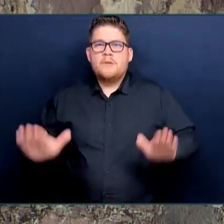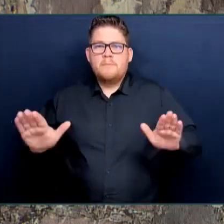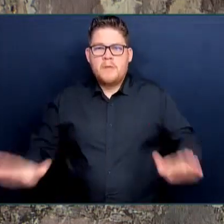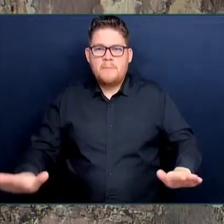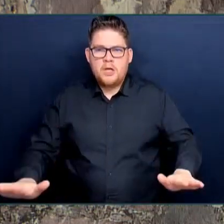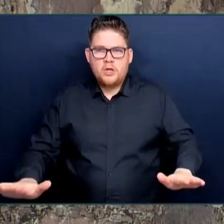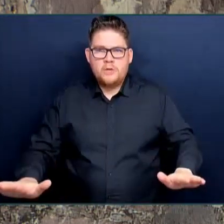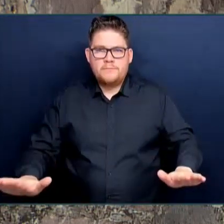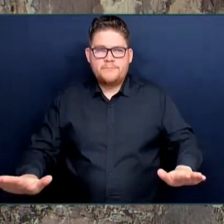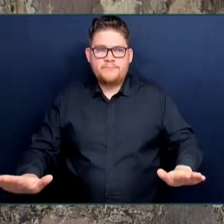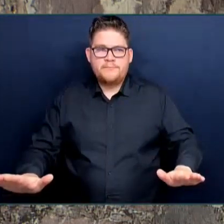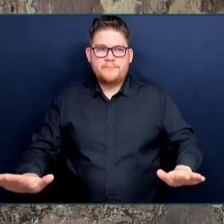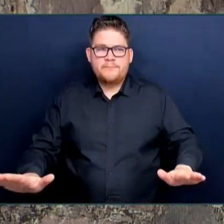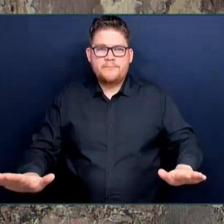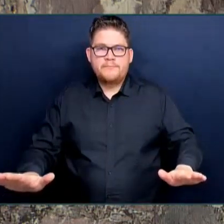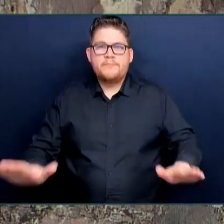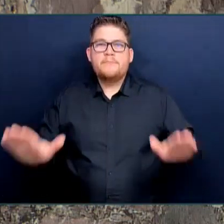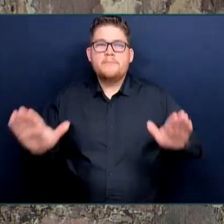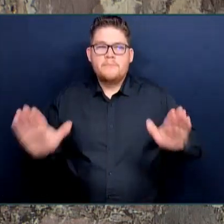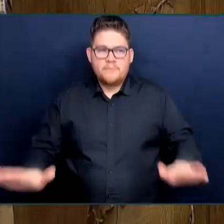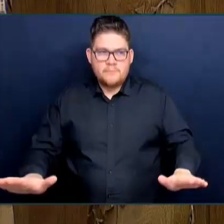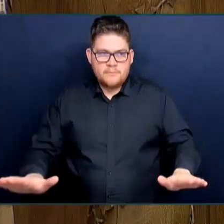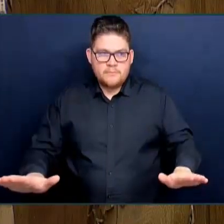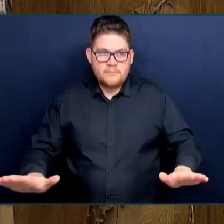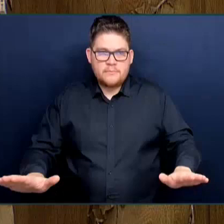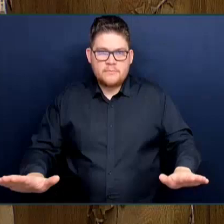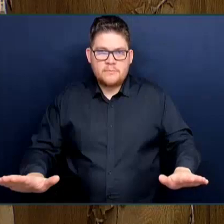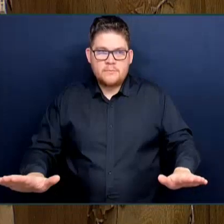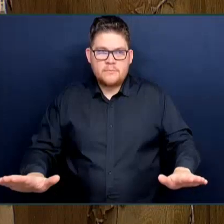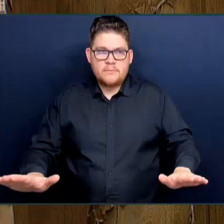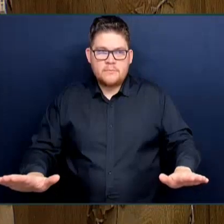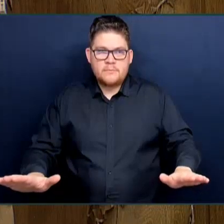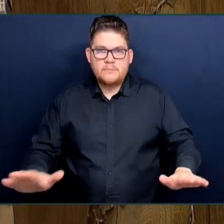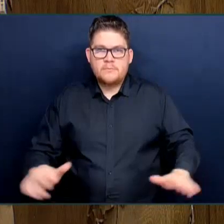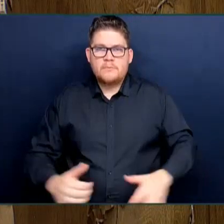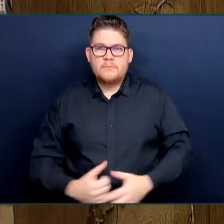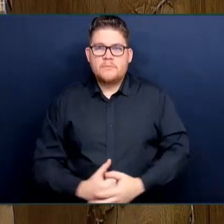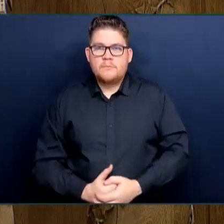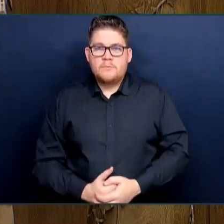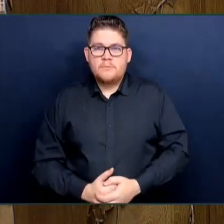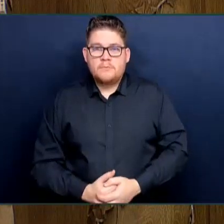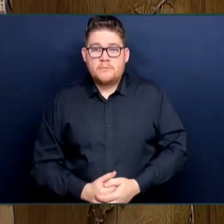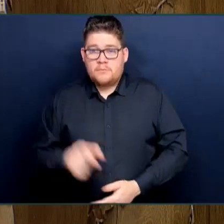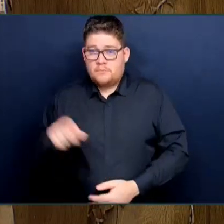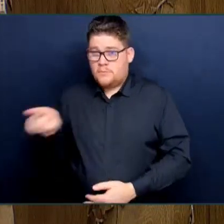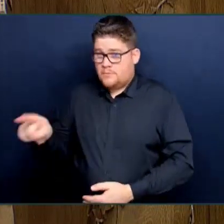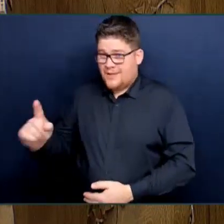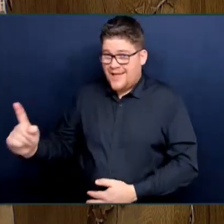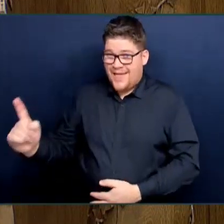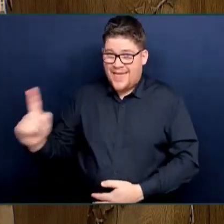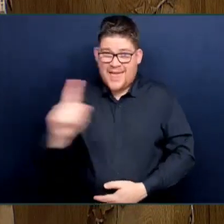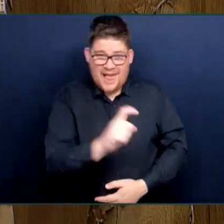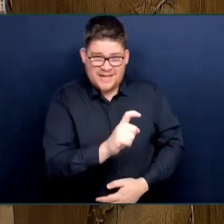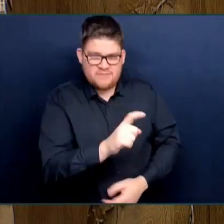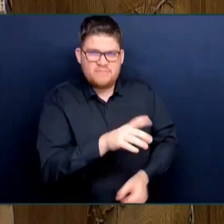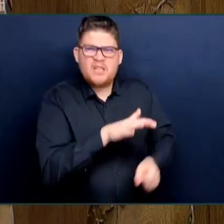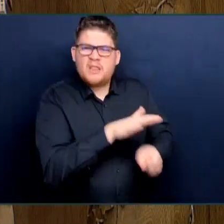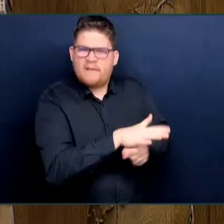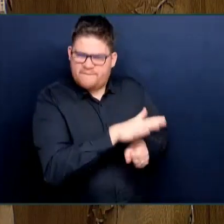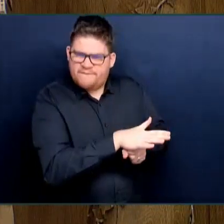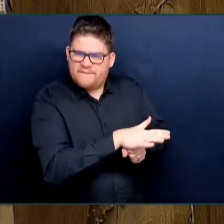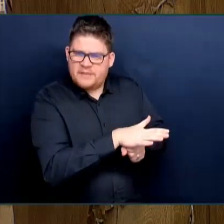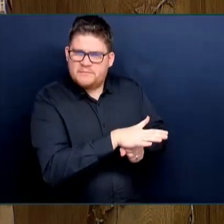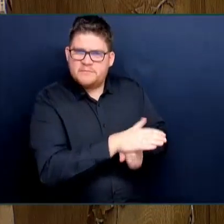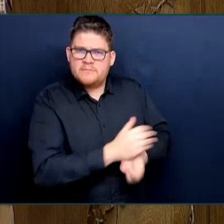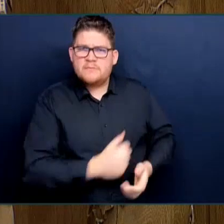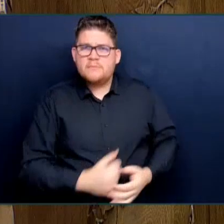Members. You asked a question, that's enough. Member for Abbotsford West. Member for Abbotsford West.